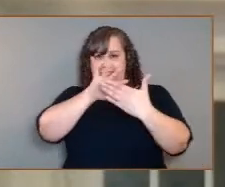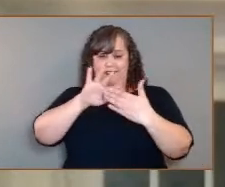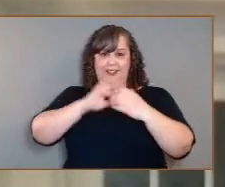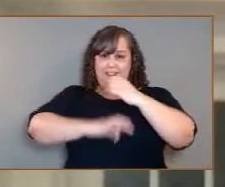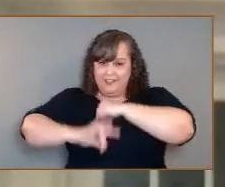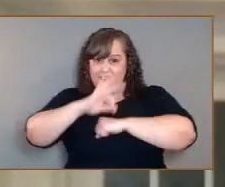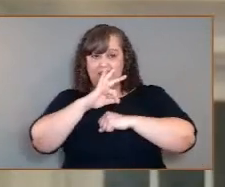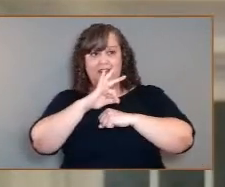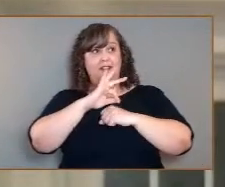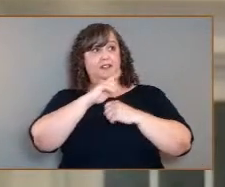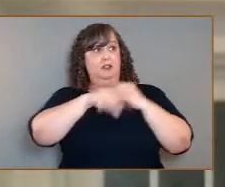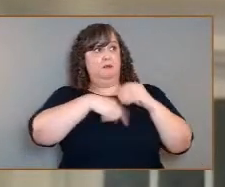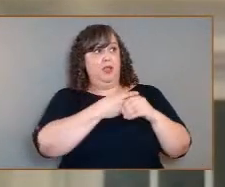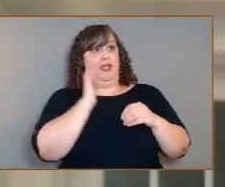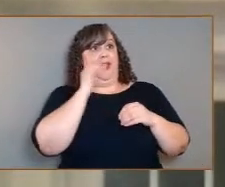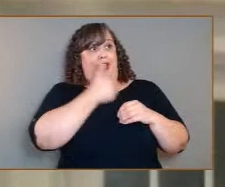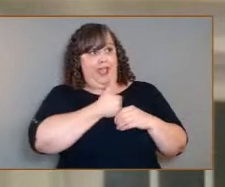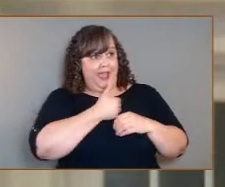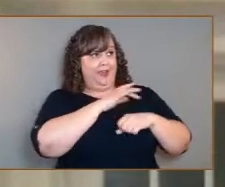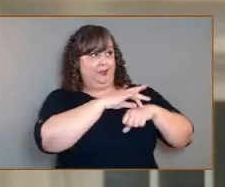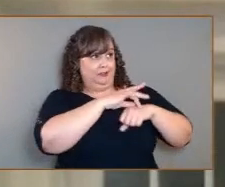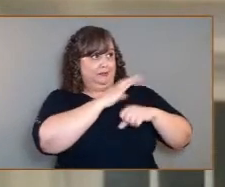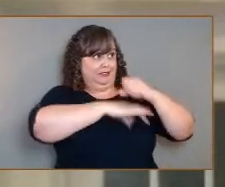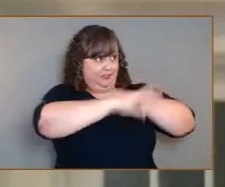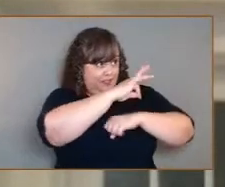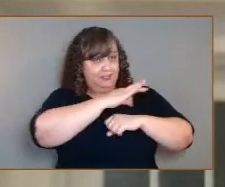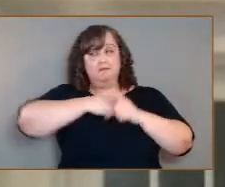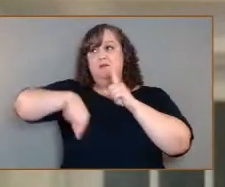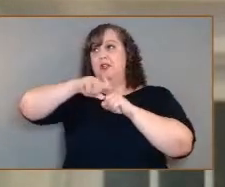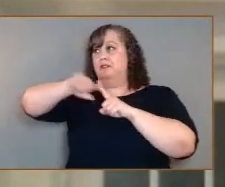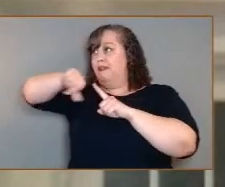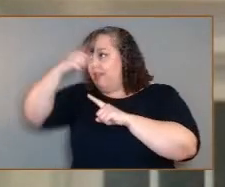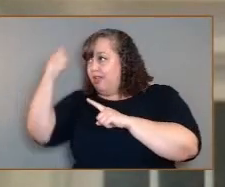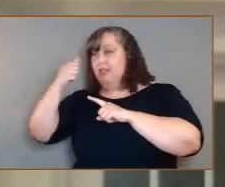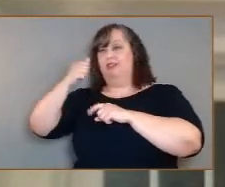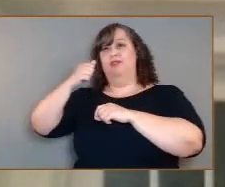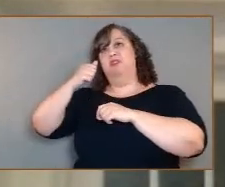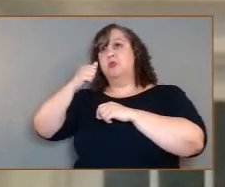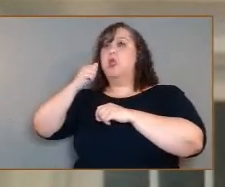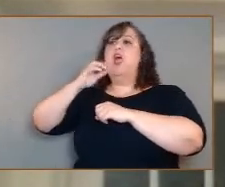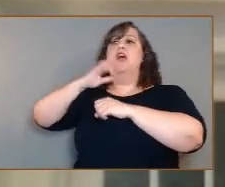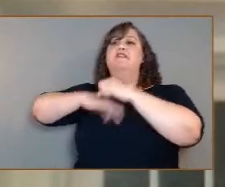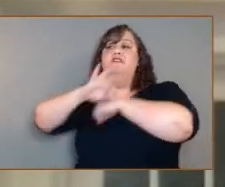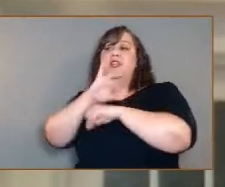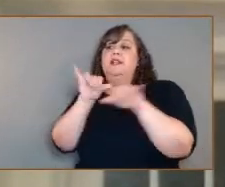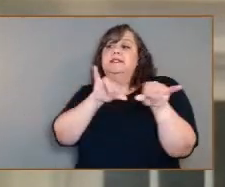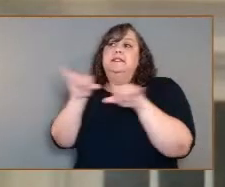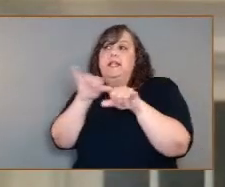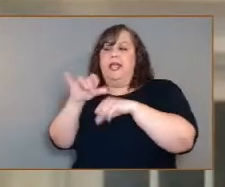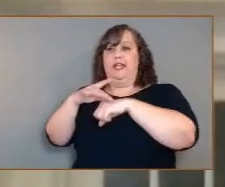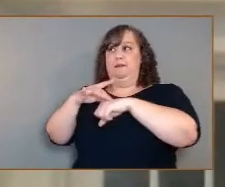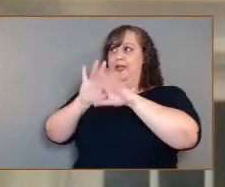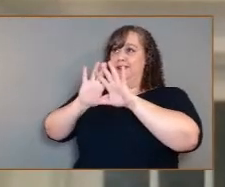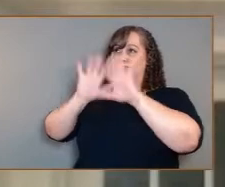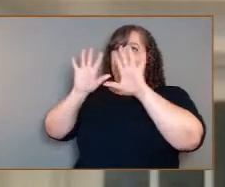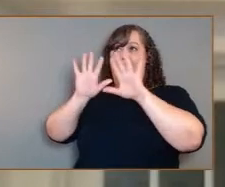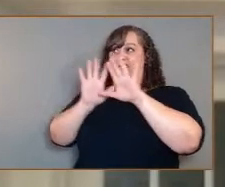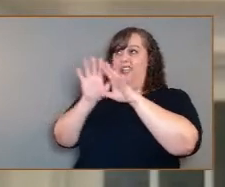outside our solar system, there's so much to gain. Let's take a deeper dive into this mysterious planet.